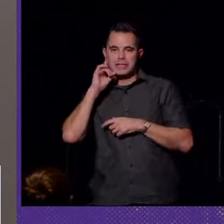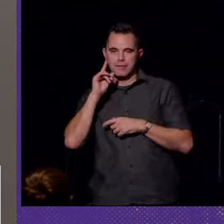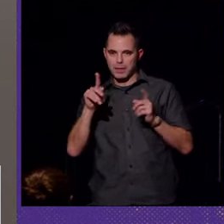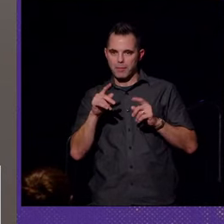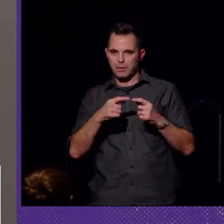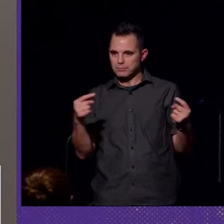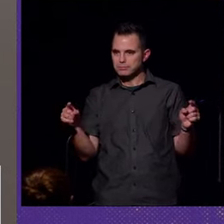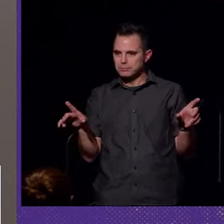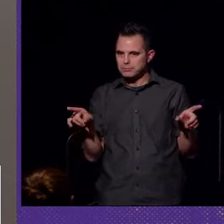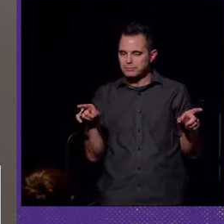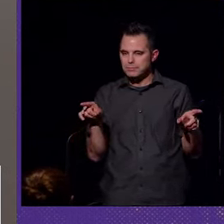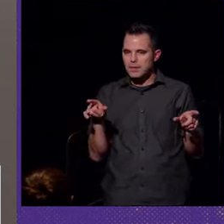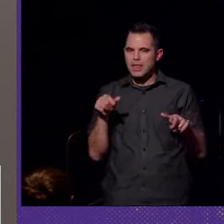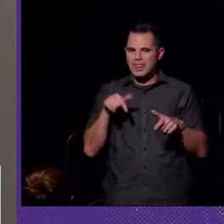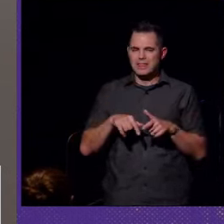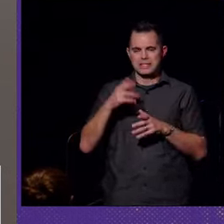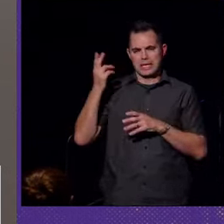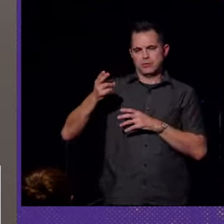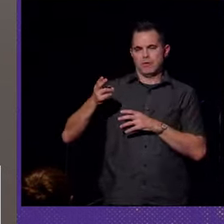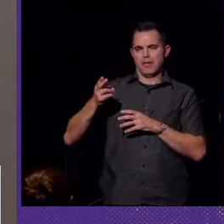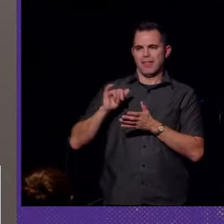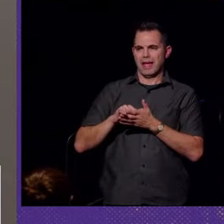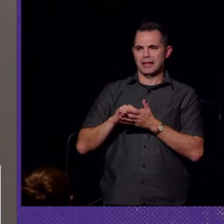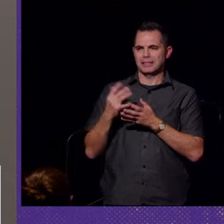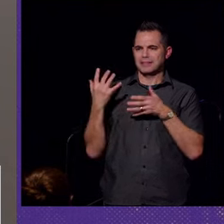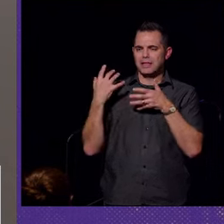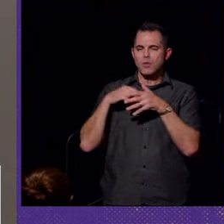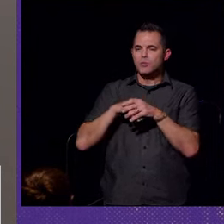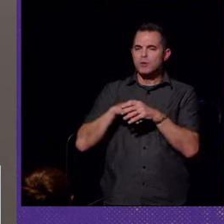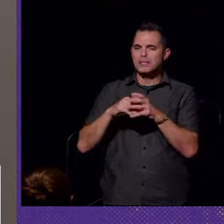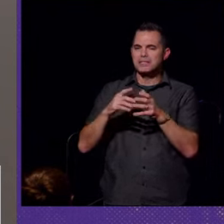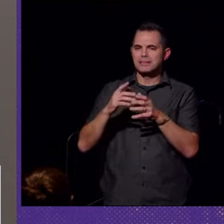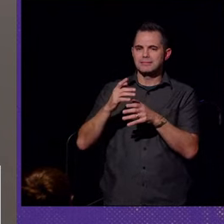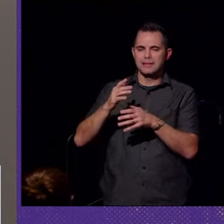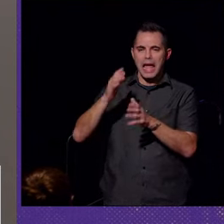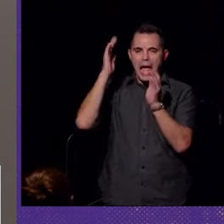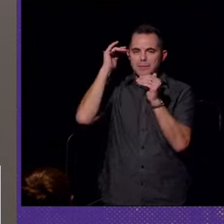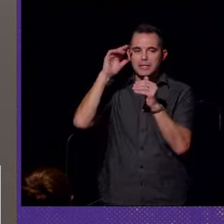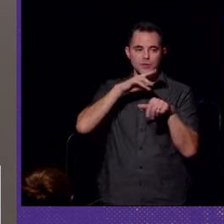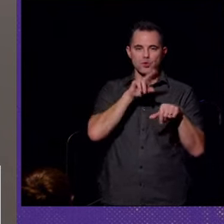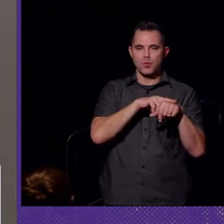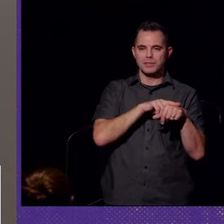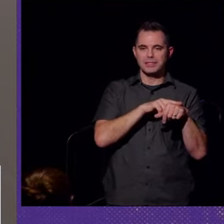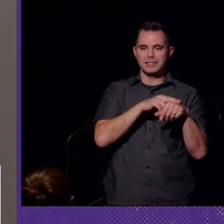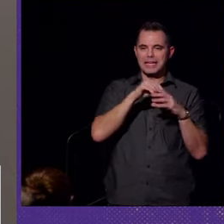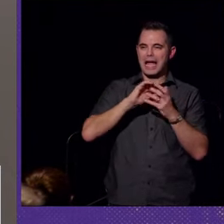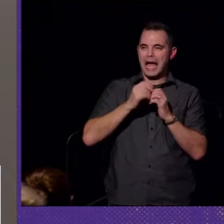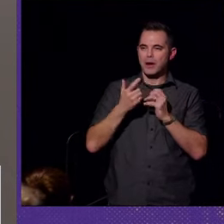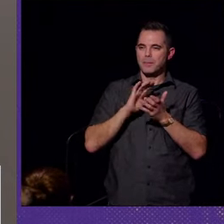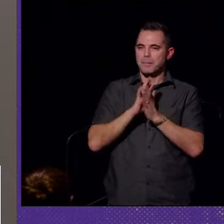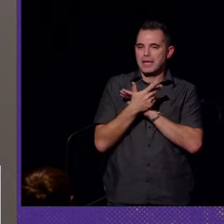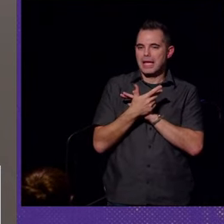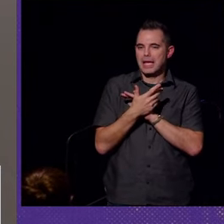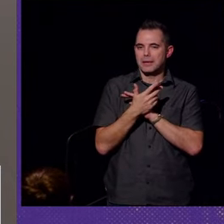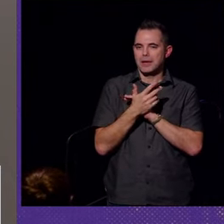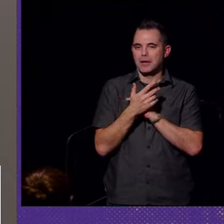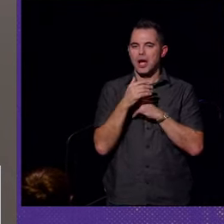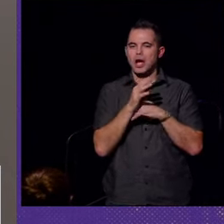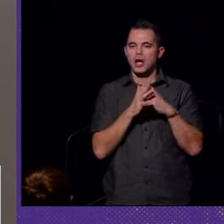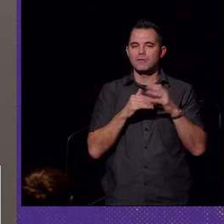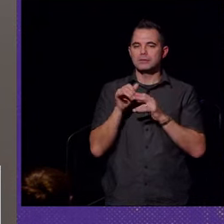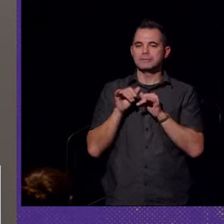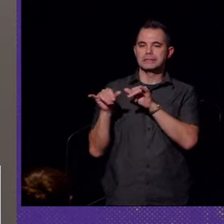This is a history that incorporates expectations of normalcy and how it became a comforting